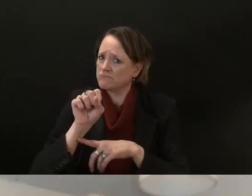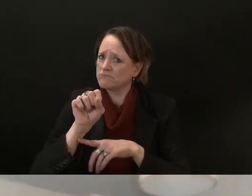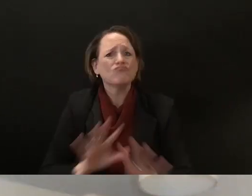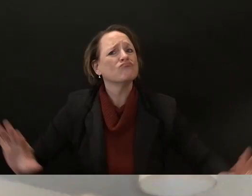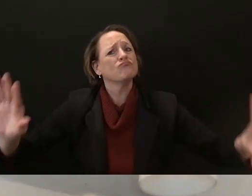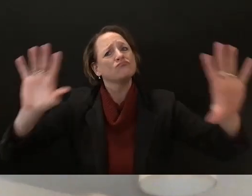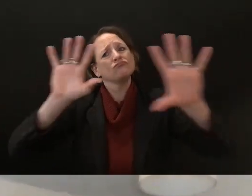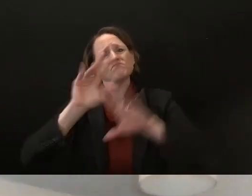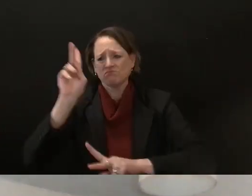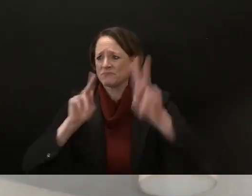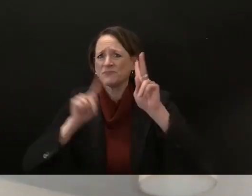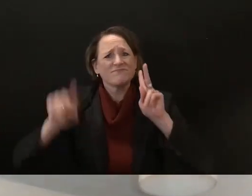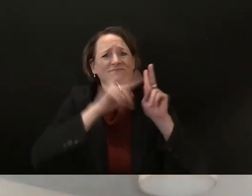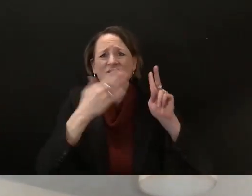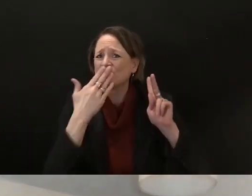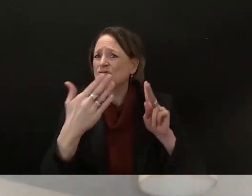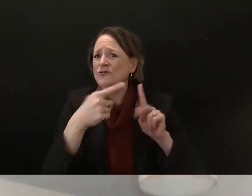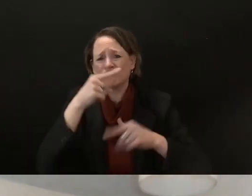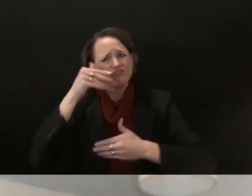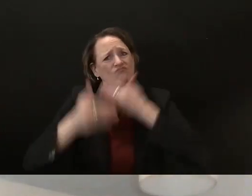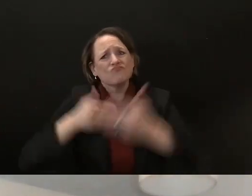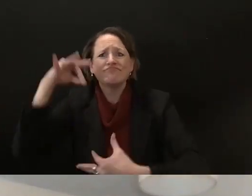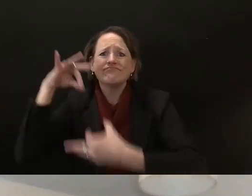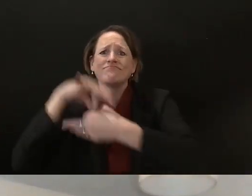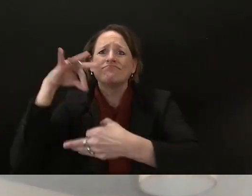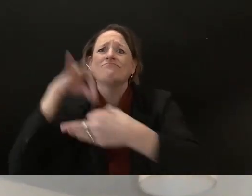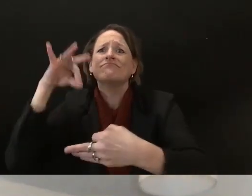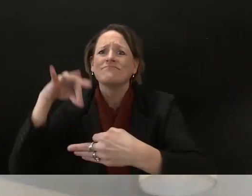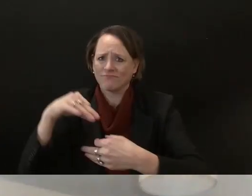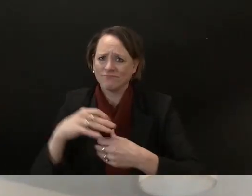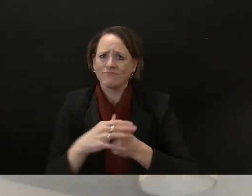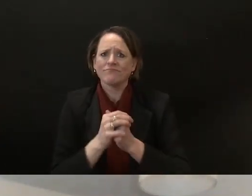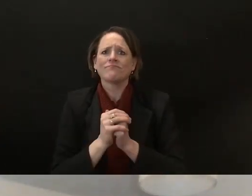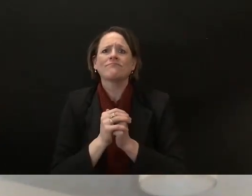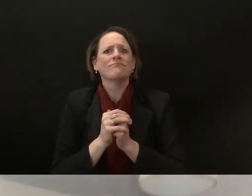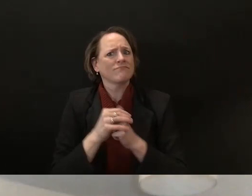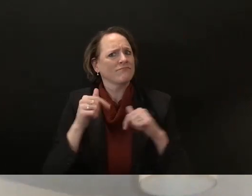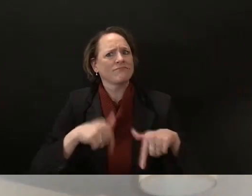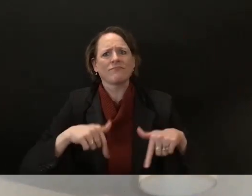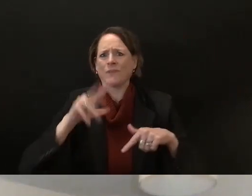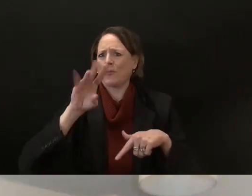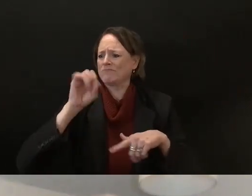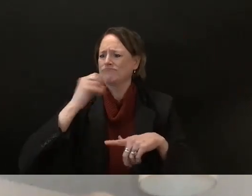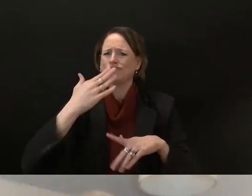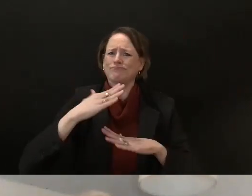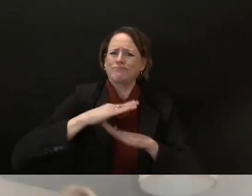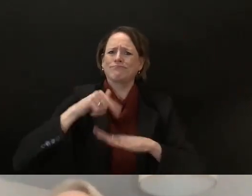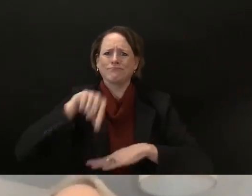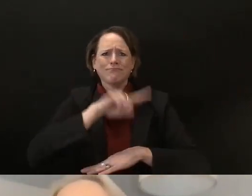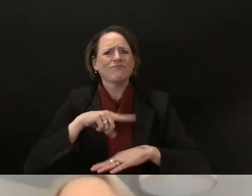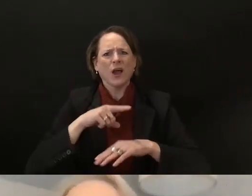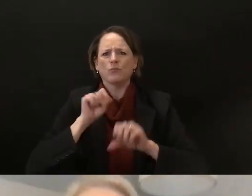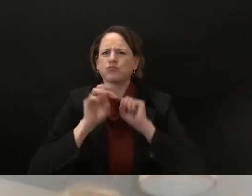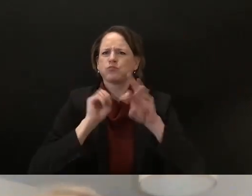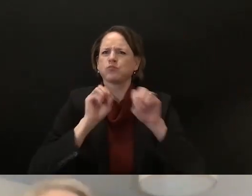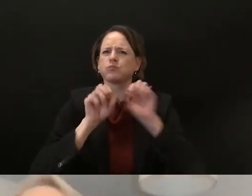fifth in the nation um as far as the the numbers go for the last the last count um sorry i just got to tell this story